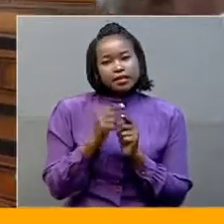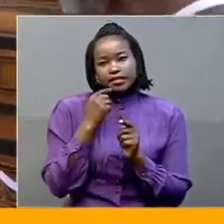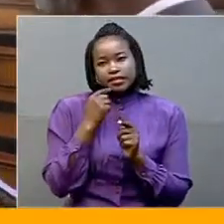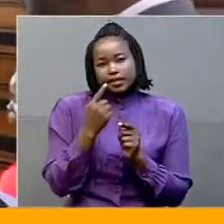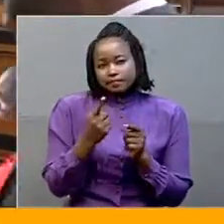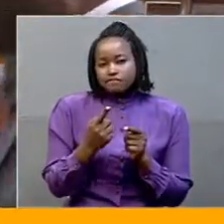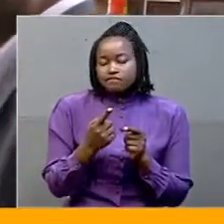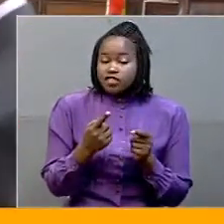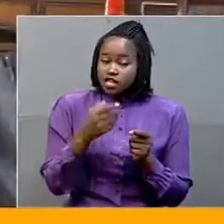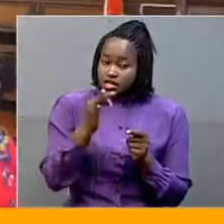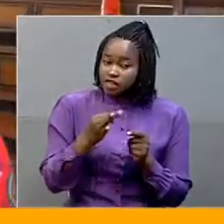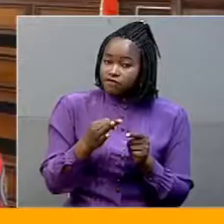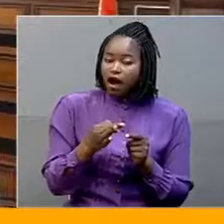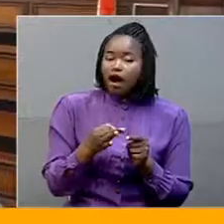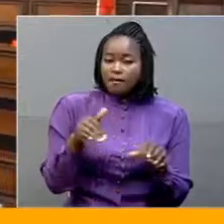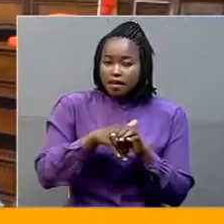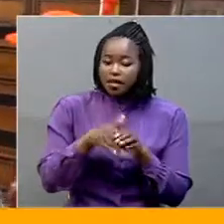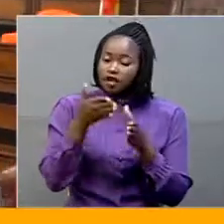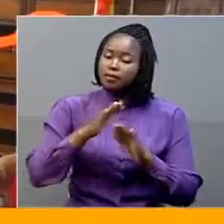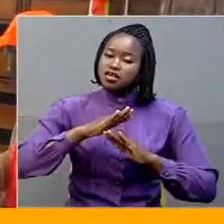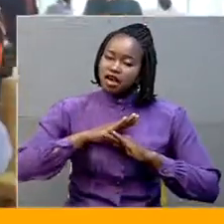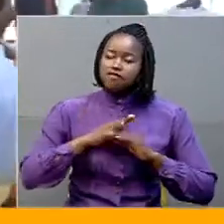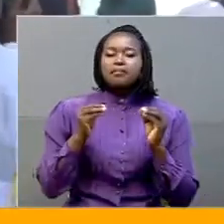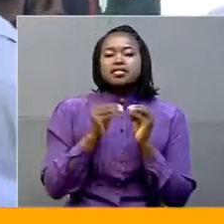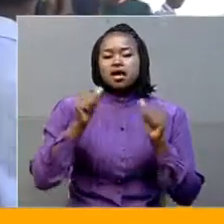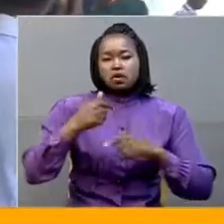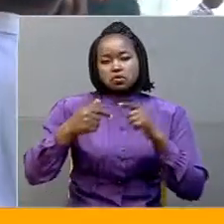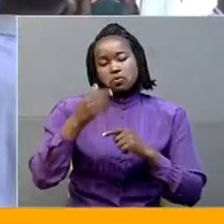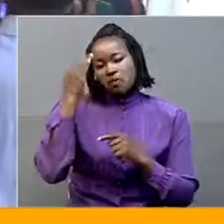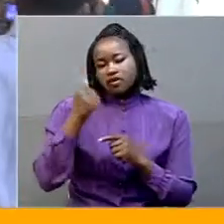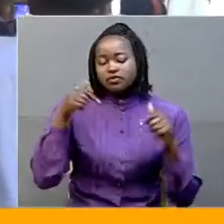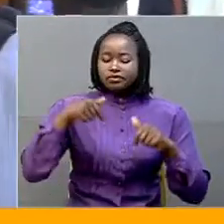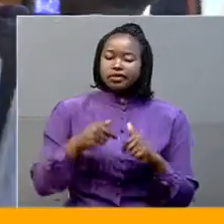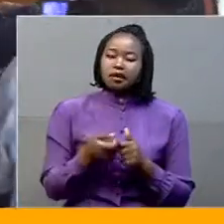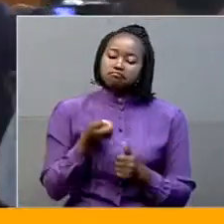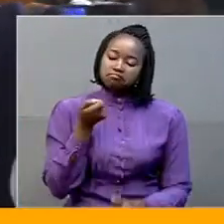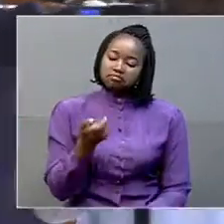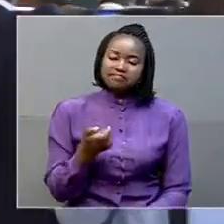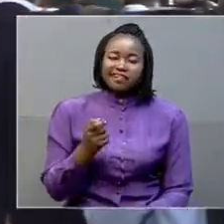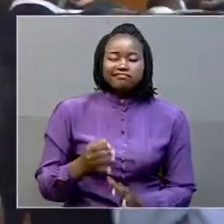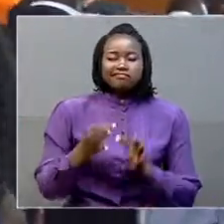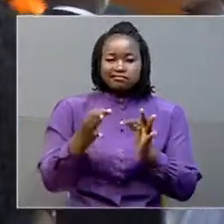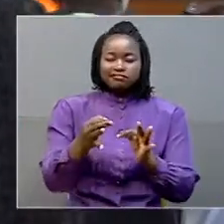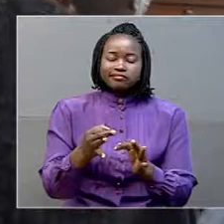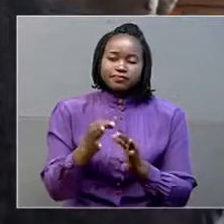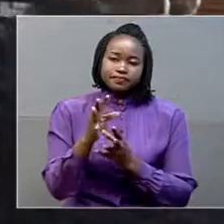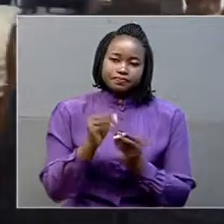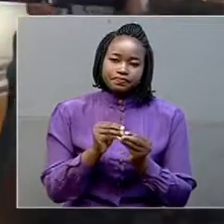required number of members for the meeting. I'm Navka Farida and Gloria Gweta-Binji reporting.